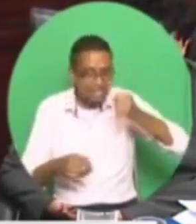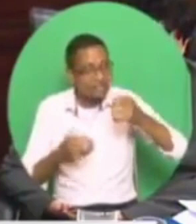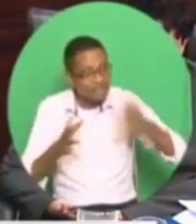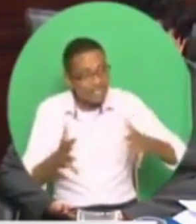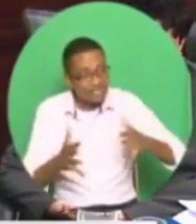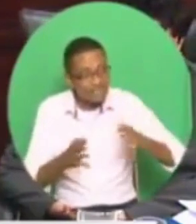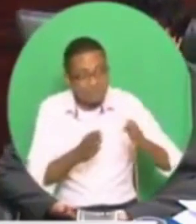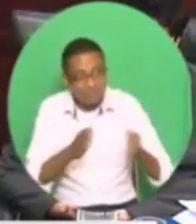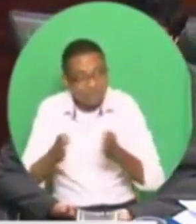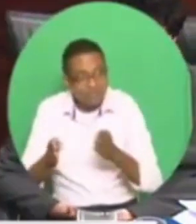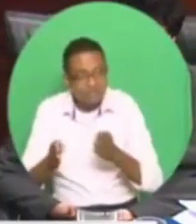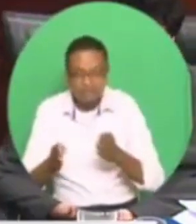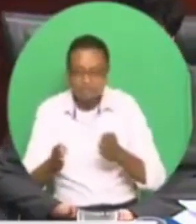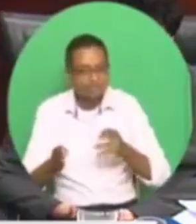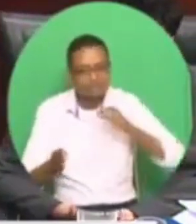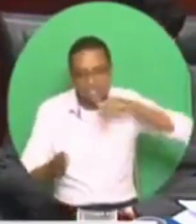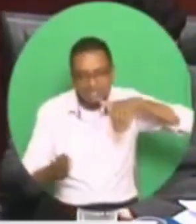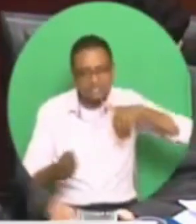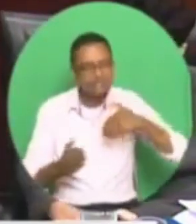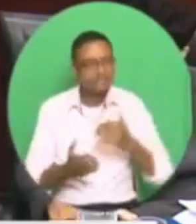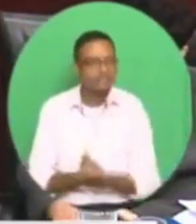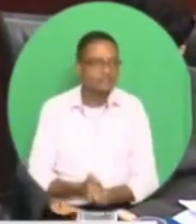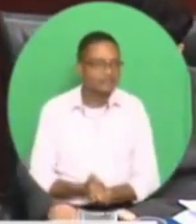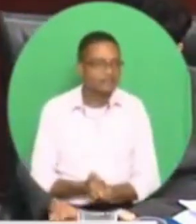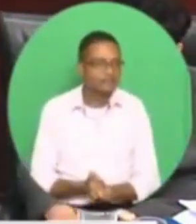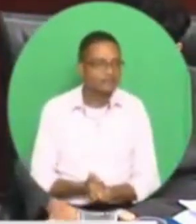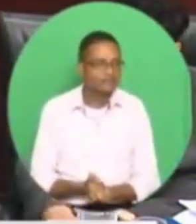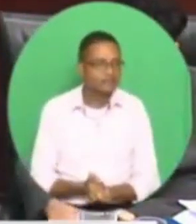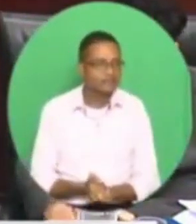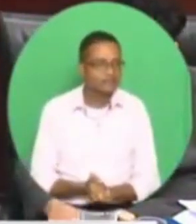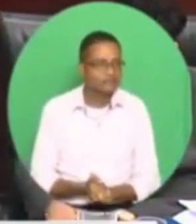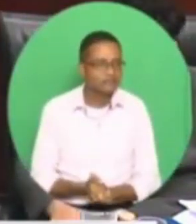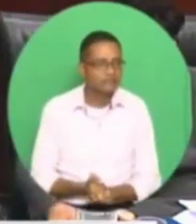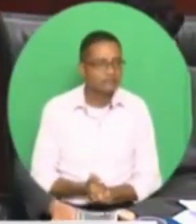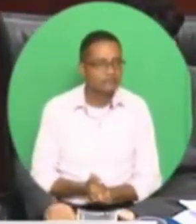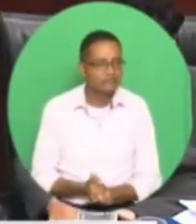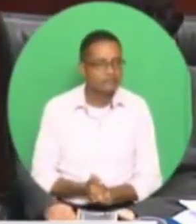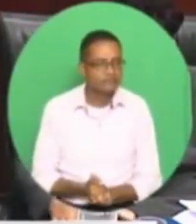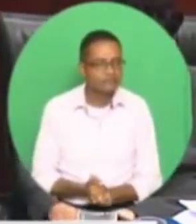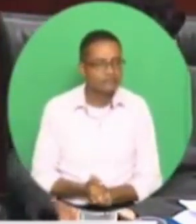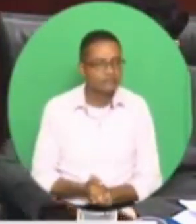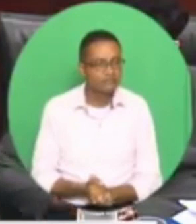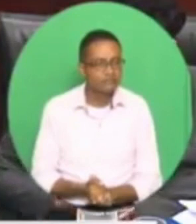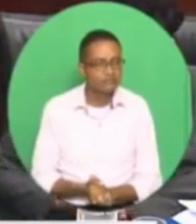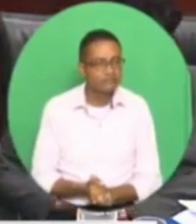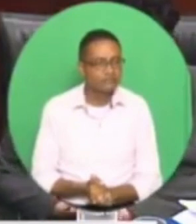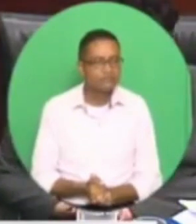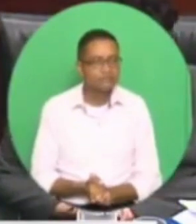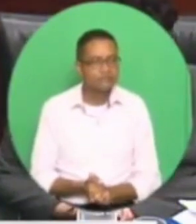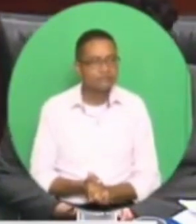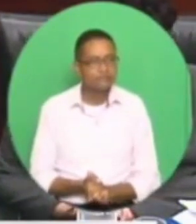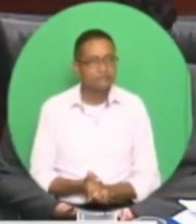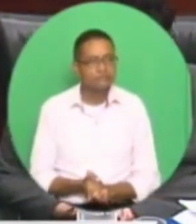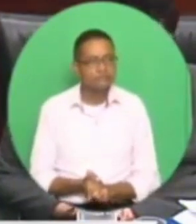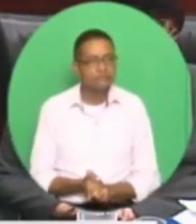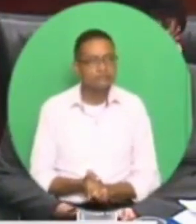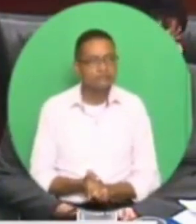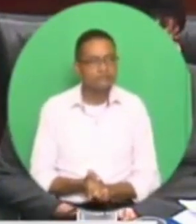will finish, and there will be no contributory daily paid pension. That is a point. Madam Speaker,